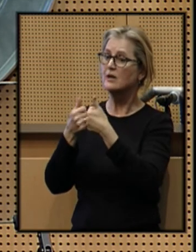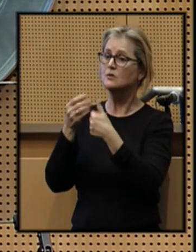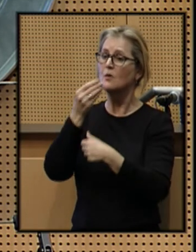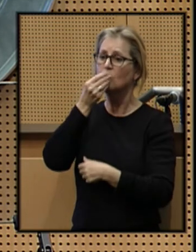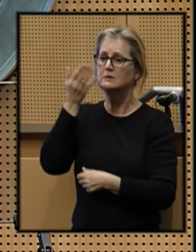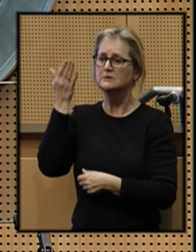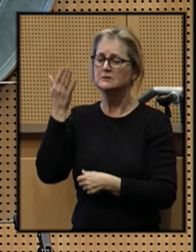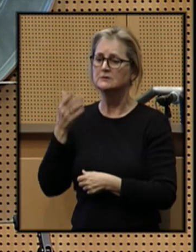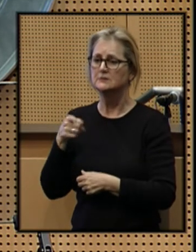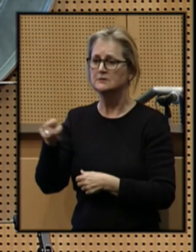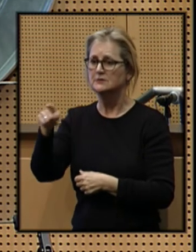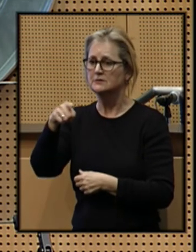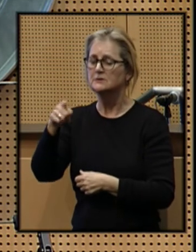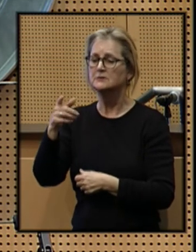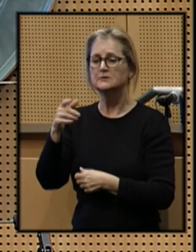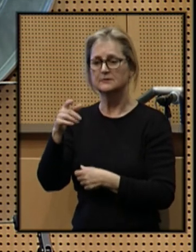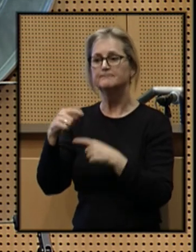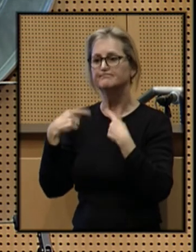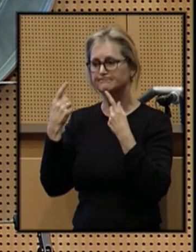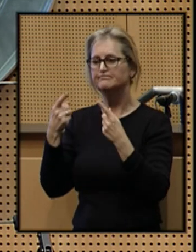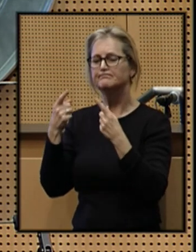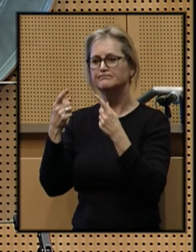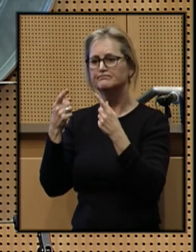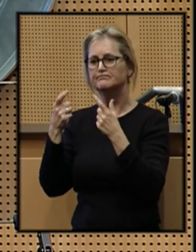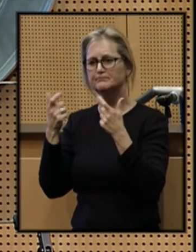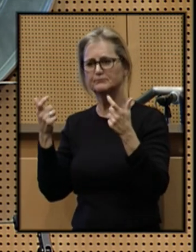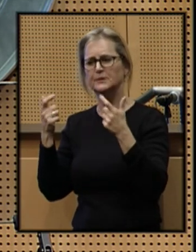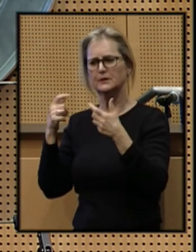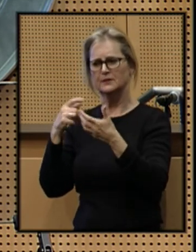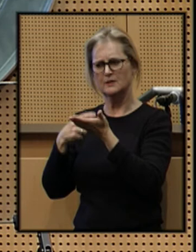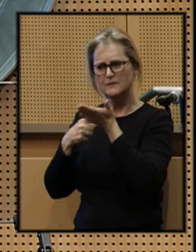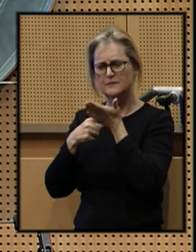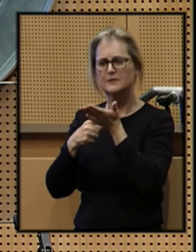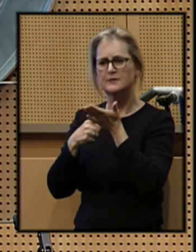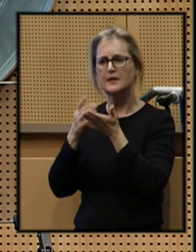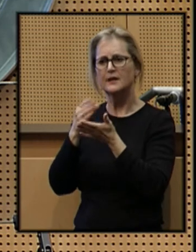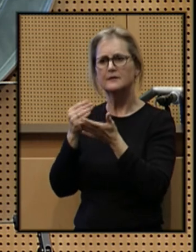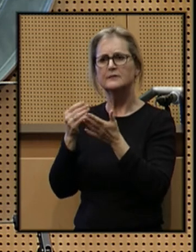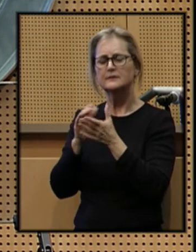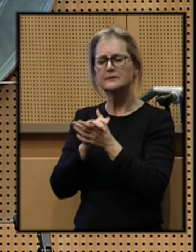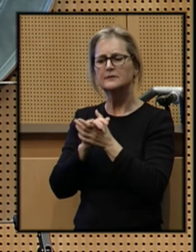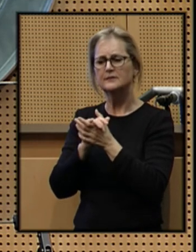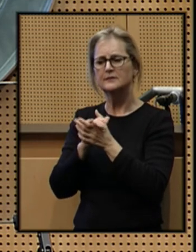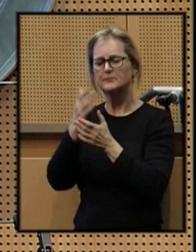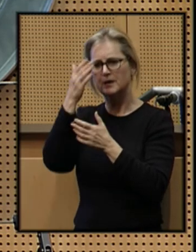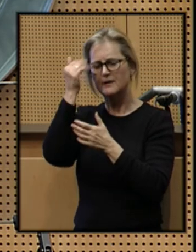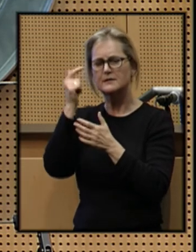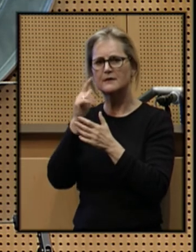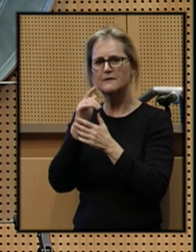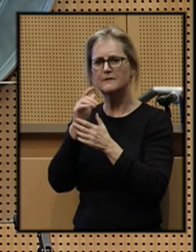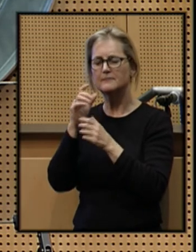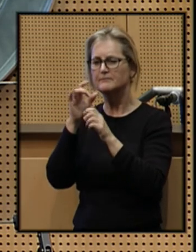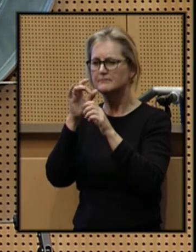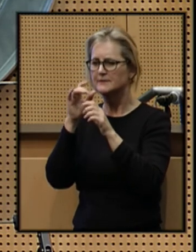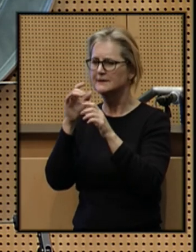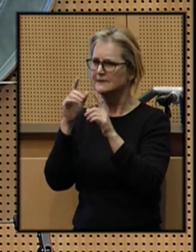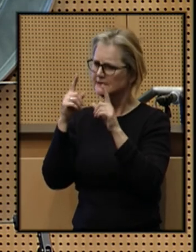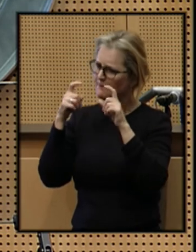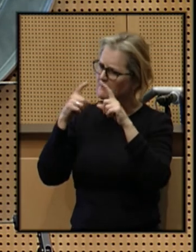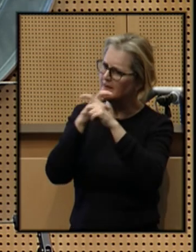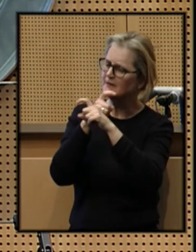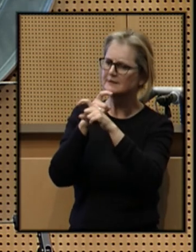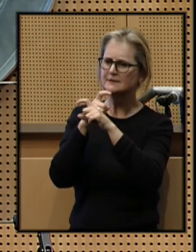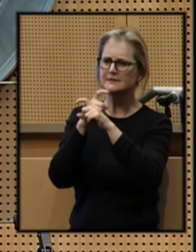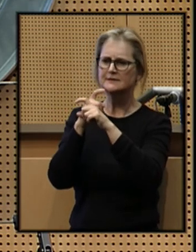homelessness. It has been a major conversation, and because of the incredible complex nature of the